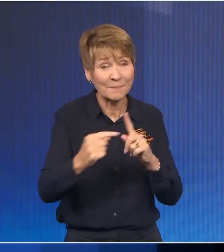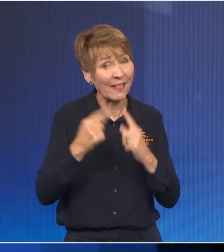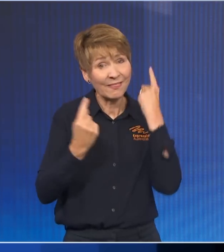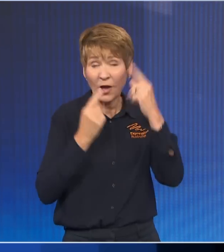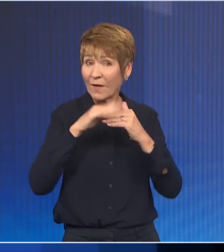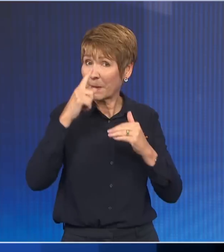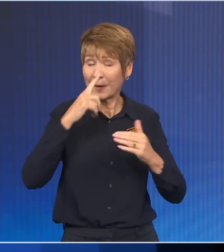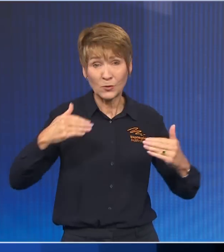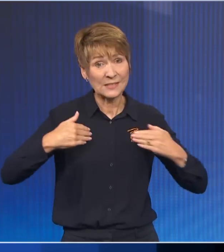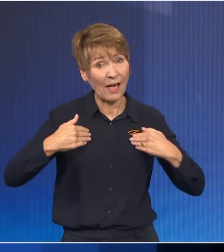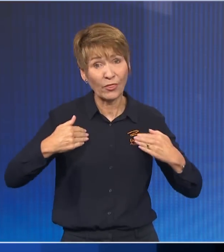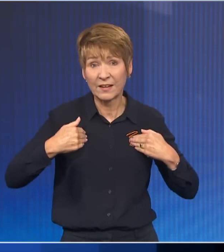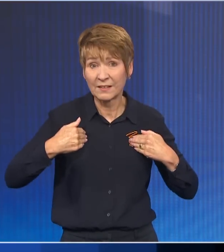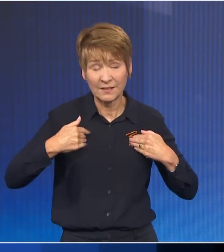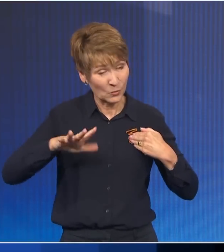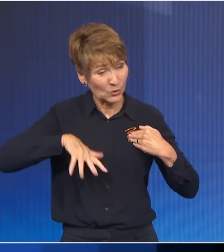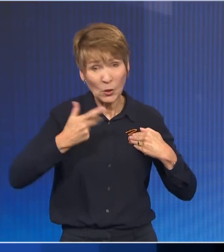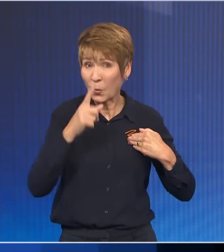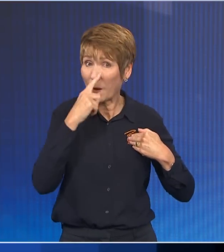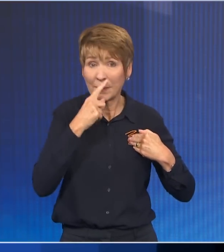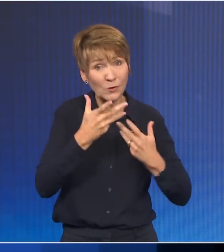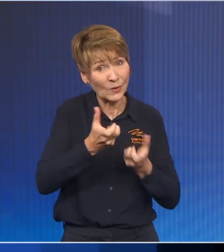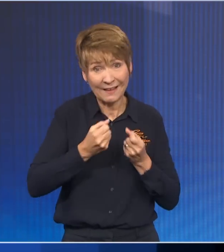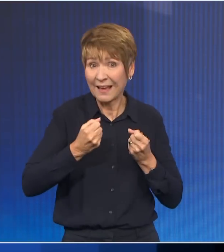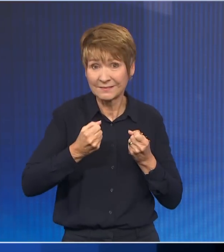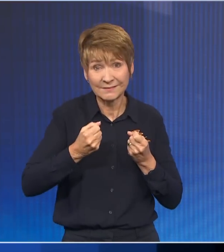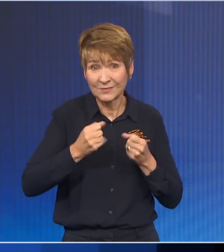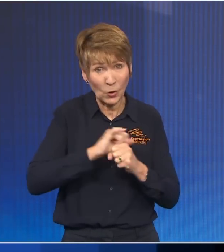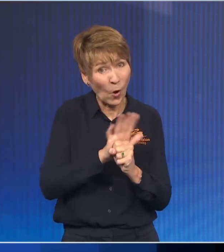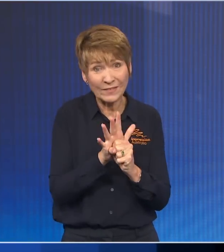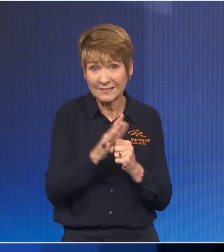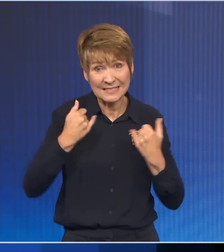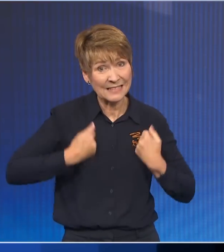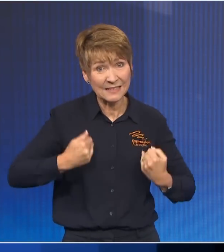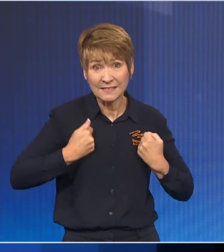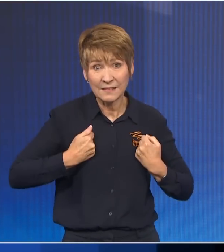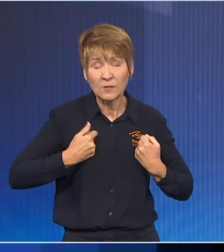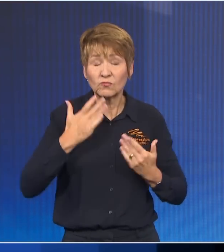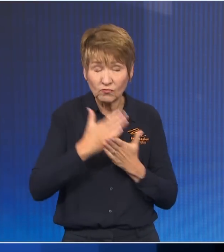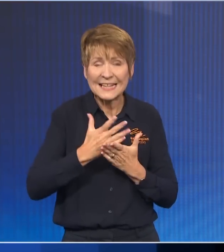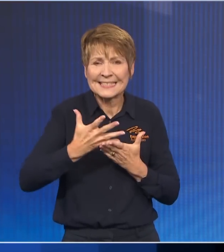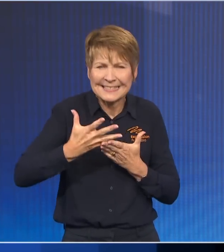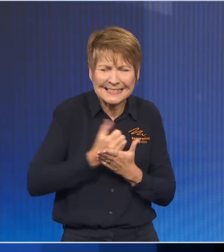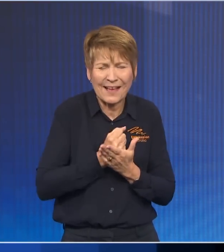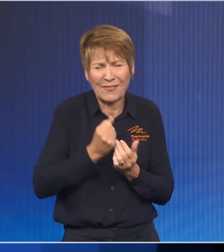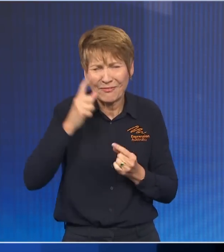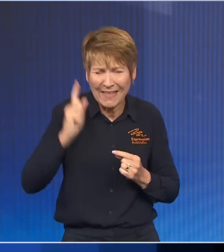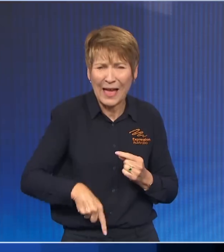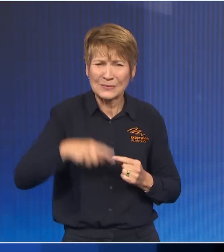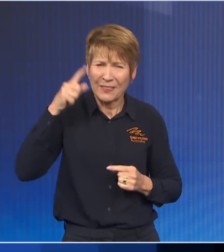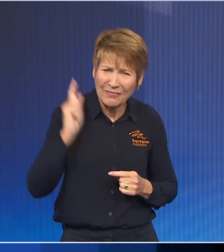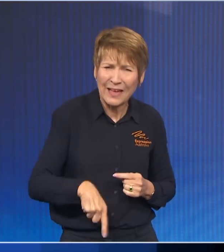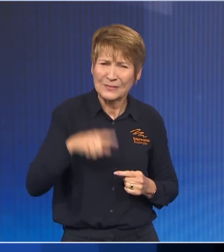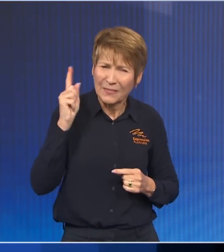they did save tens of thousands of lives. So in terms of the